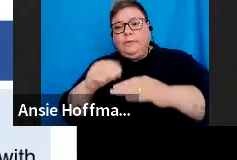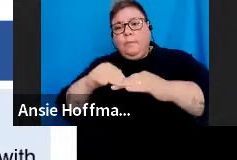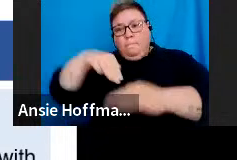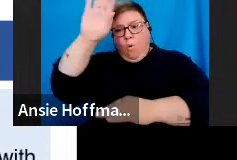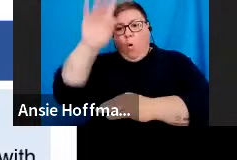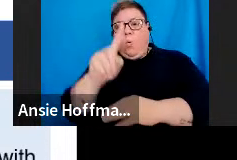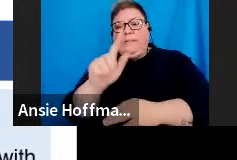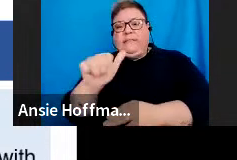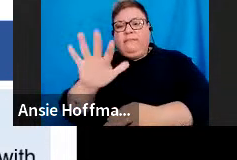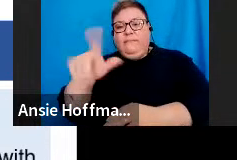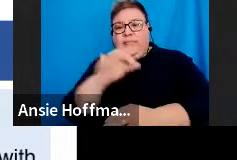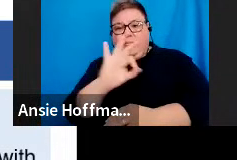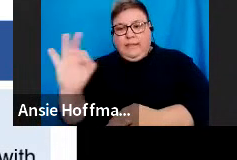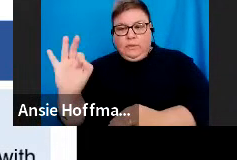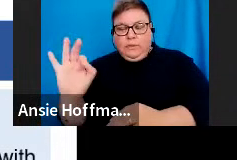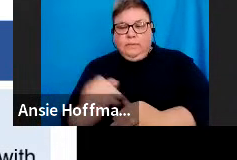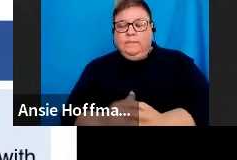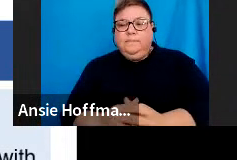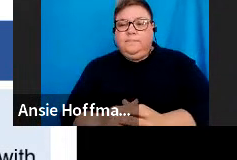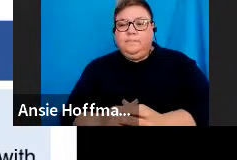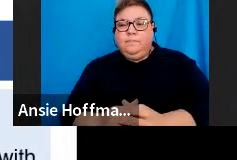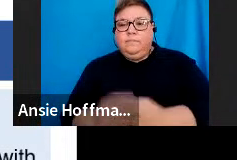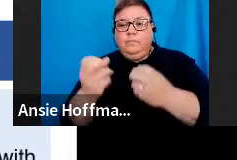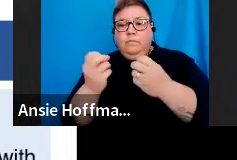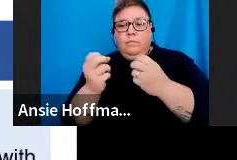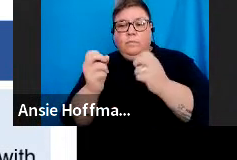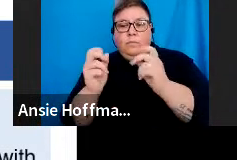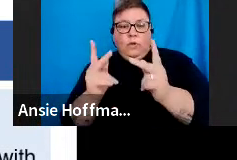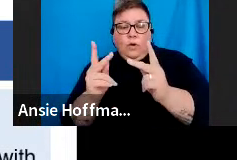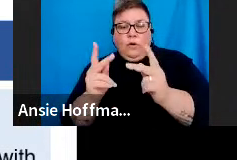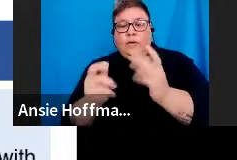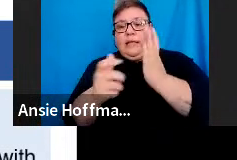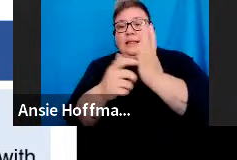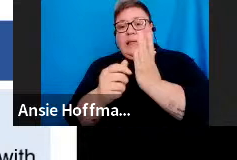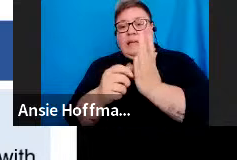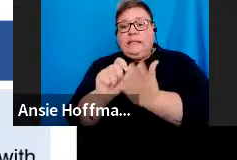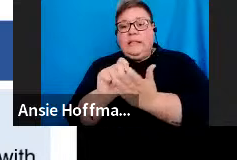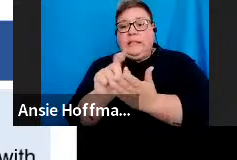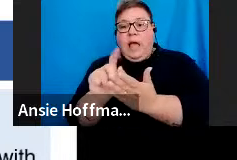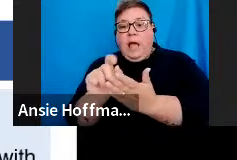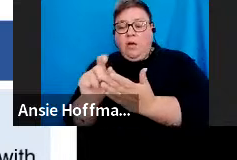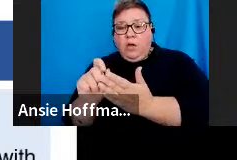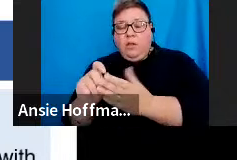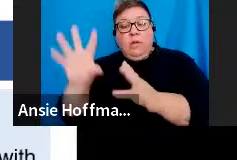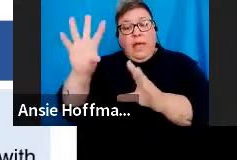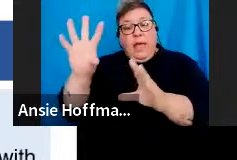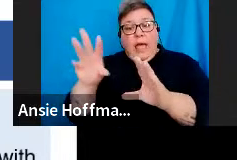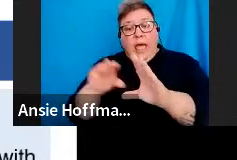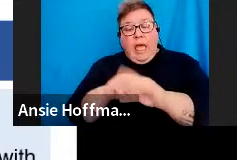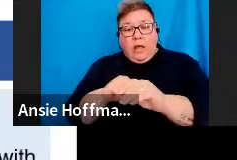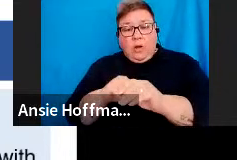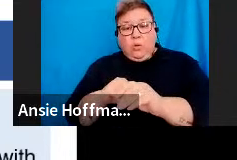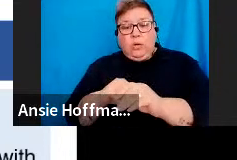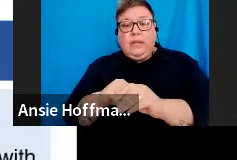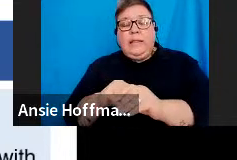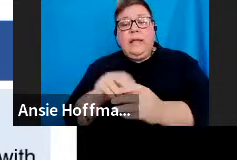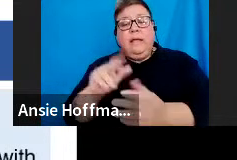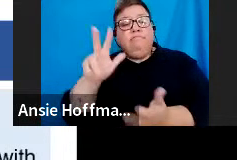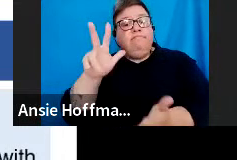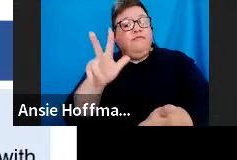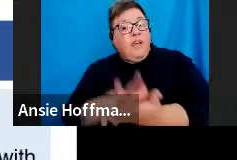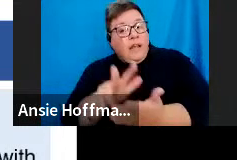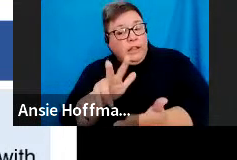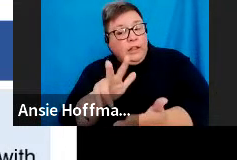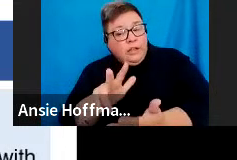,000. Okay. The tax directive system included a validation that results in a tax directive